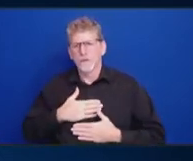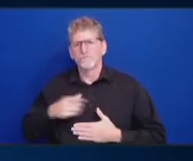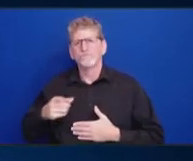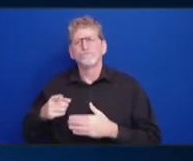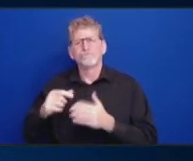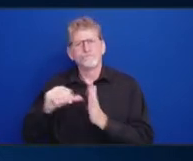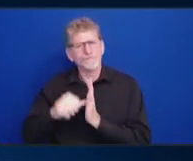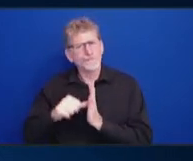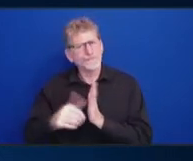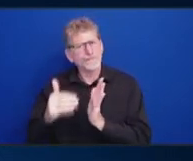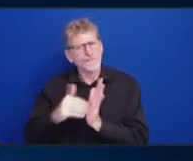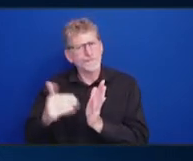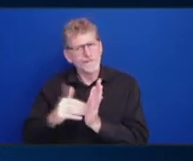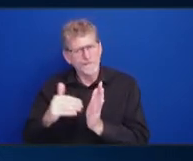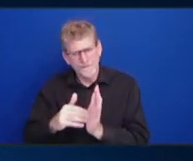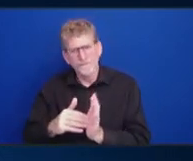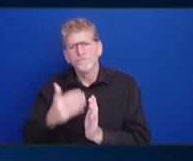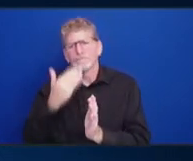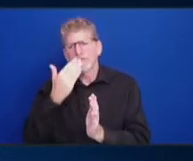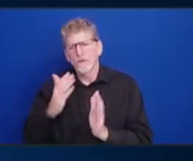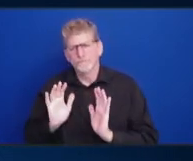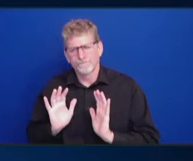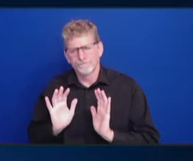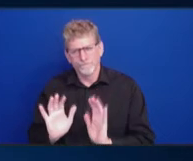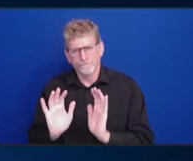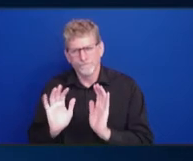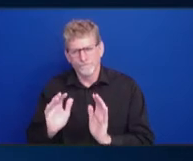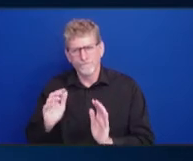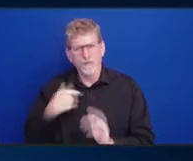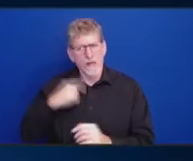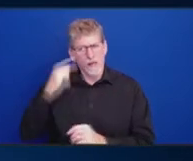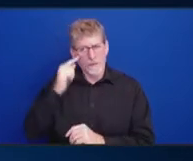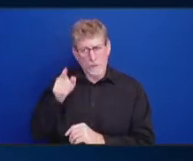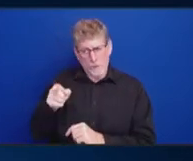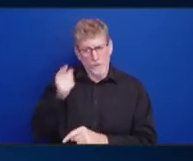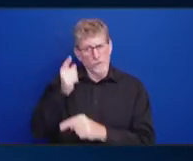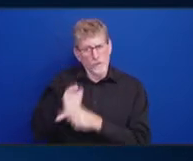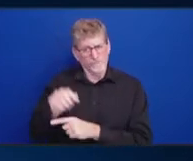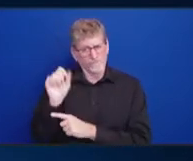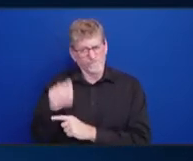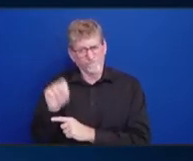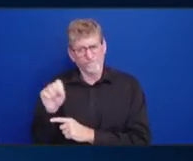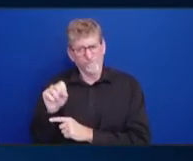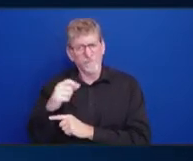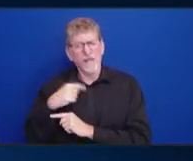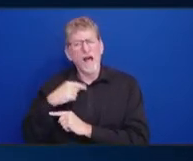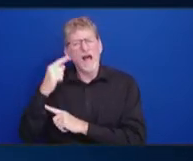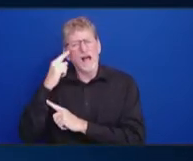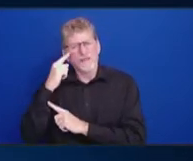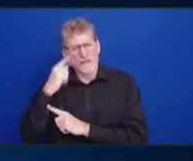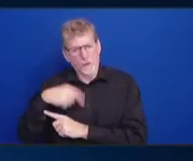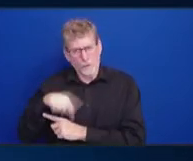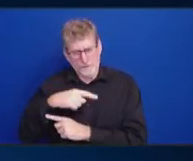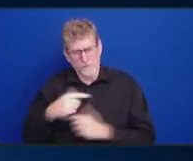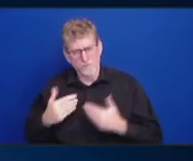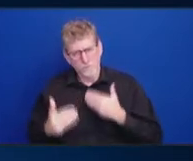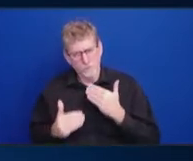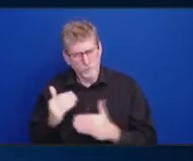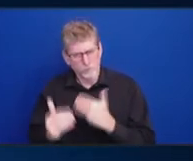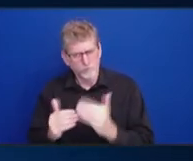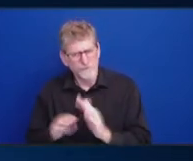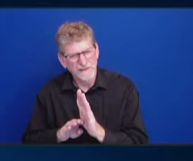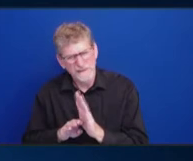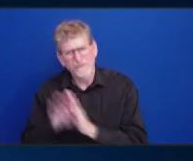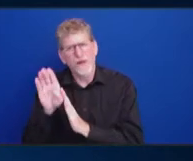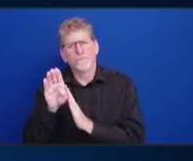push us. And I do think that you are right. So, I think as we go through the next steps of developing our subcommittees, I think that is a